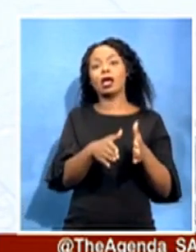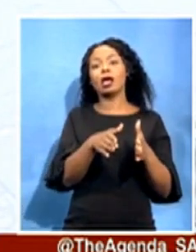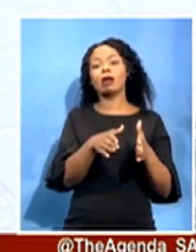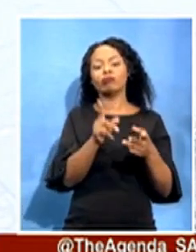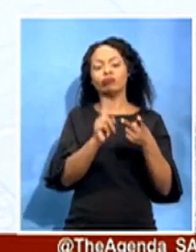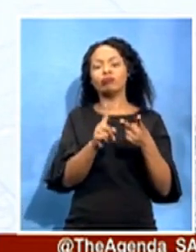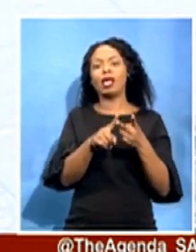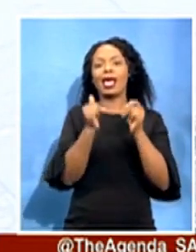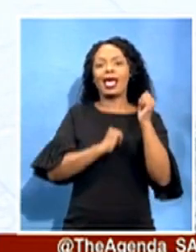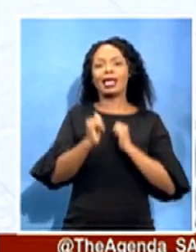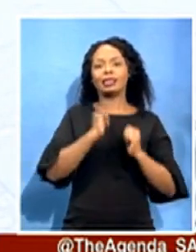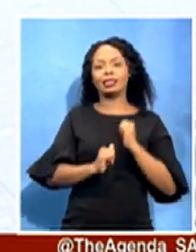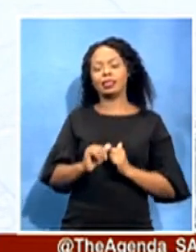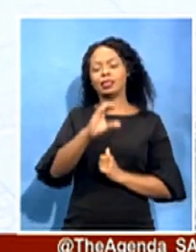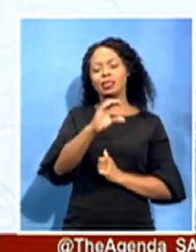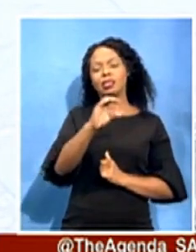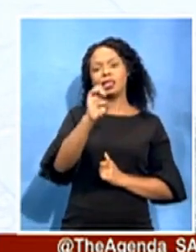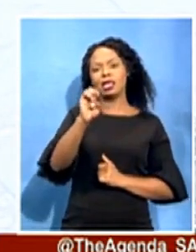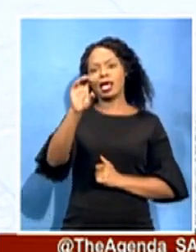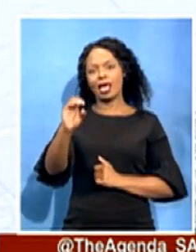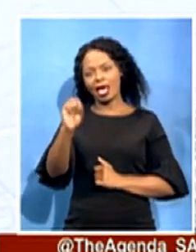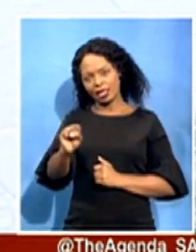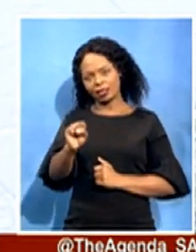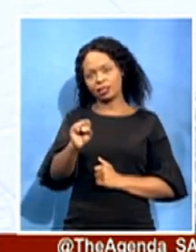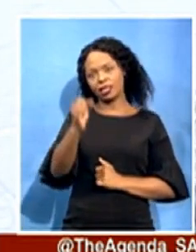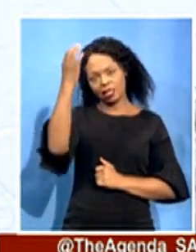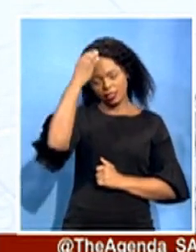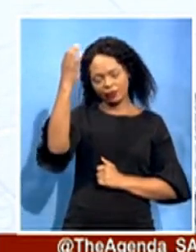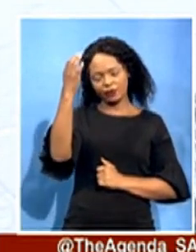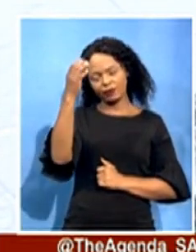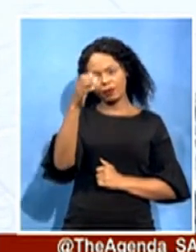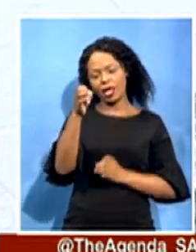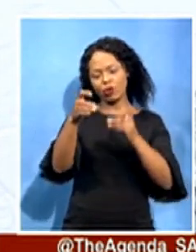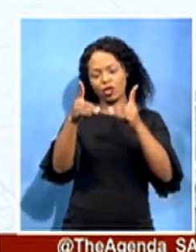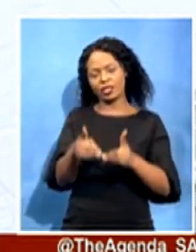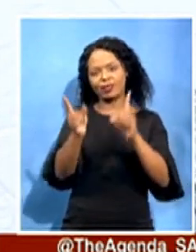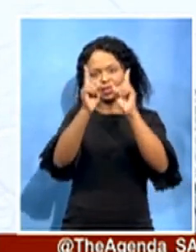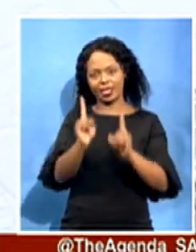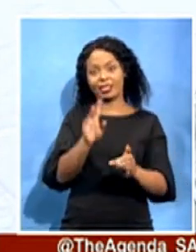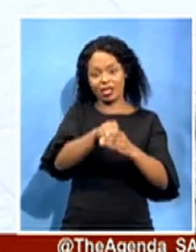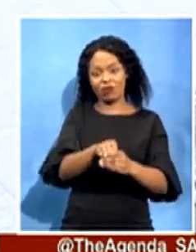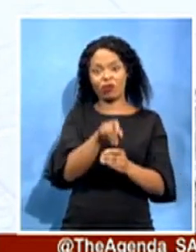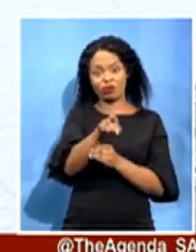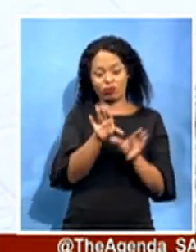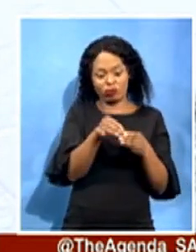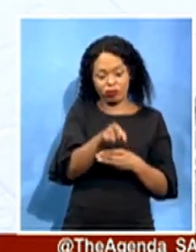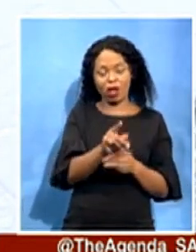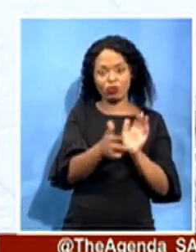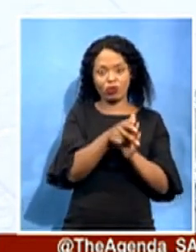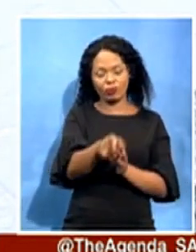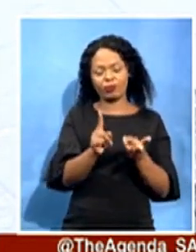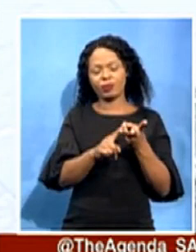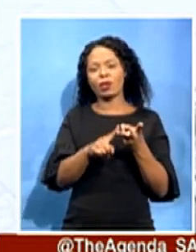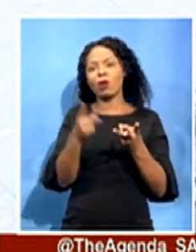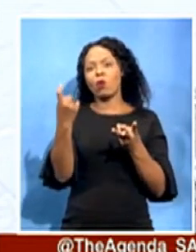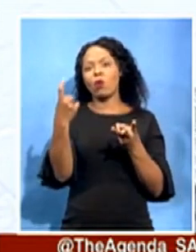education specialist who was involved in the process, as well as one assistant director from supply chain management in the district.